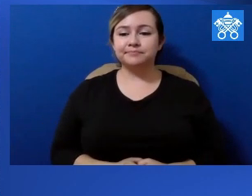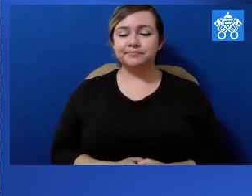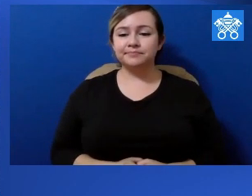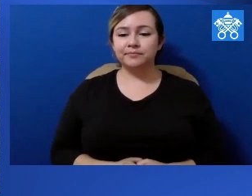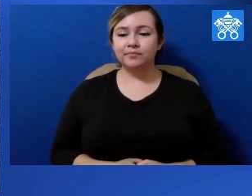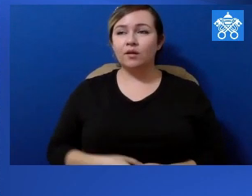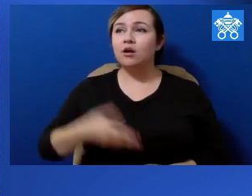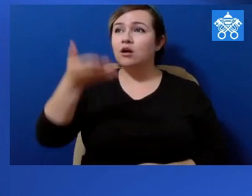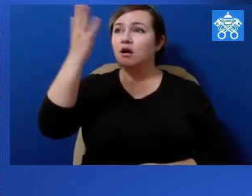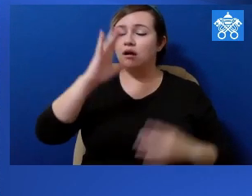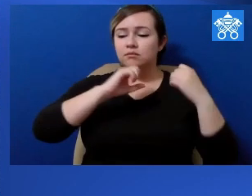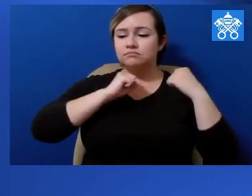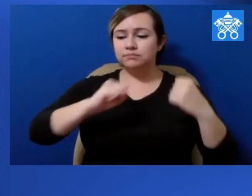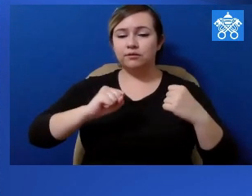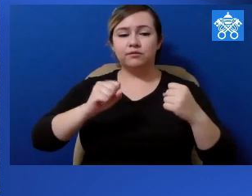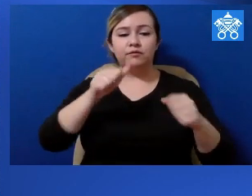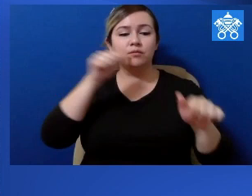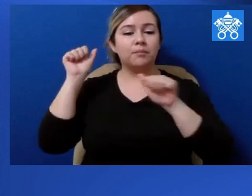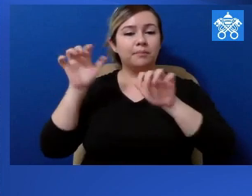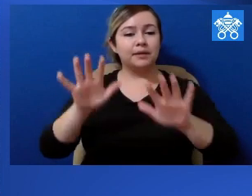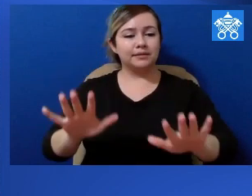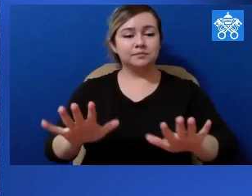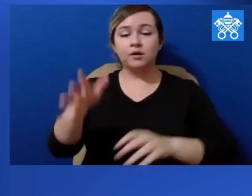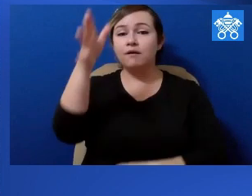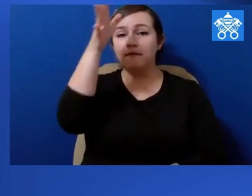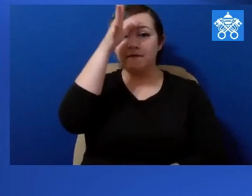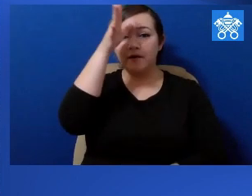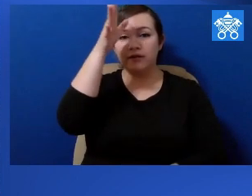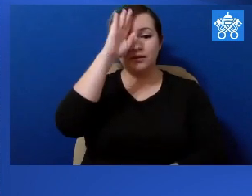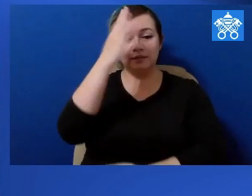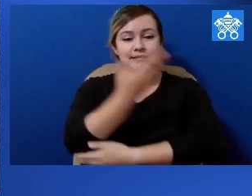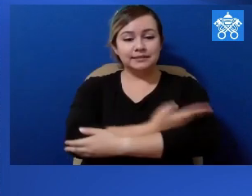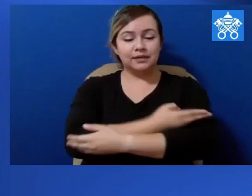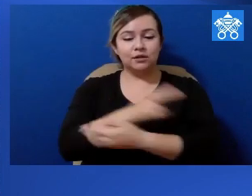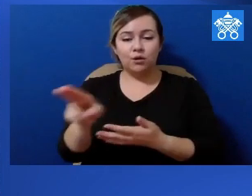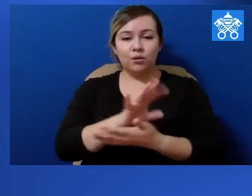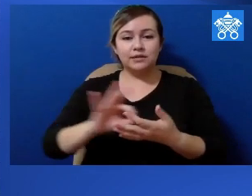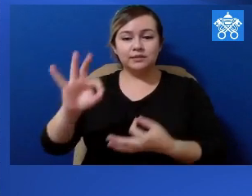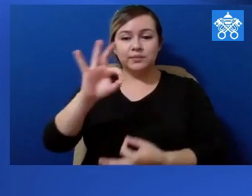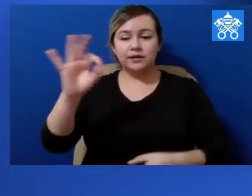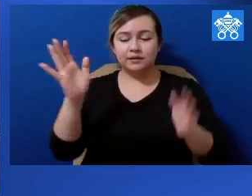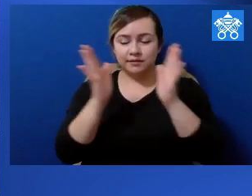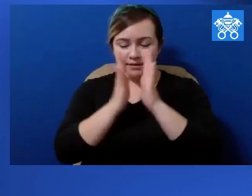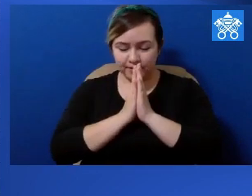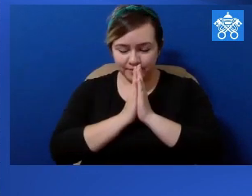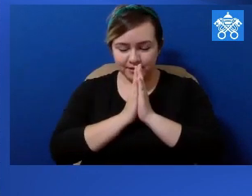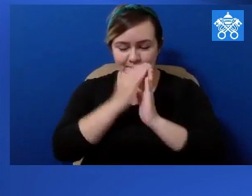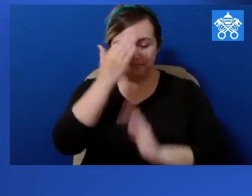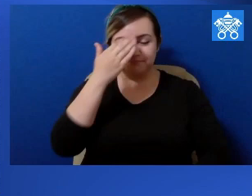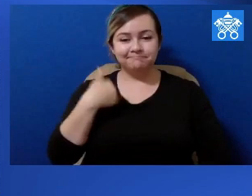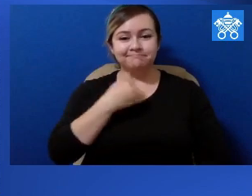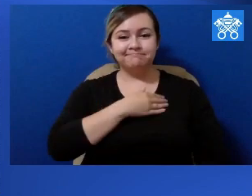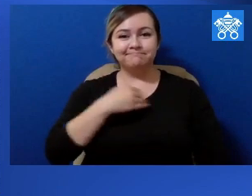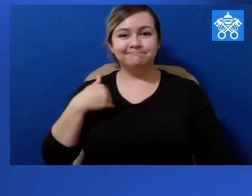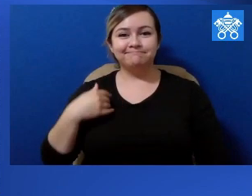Benedicat Vos, Omnipotes Deus, Pater et Filius et Spiritus Sanctus. Amen.